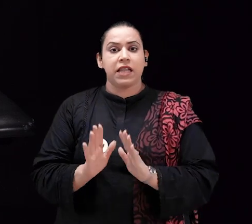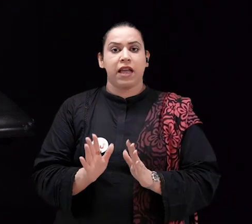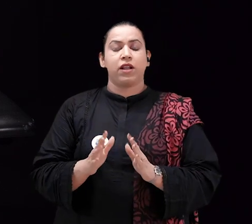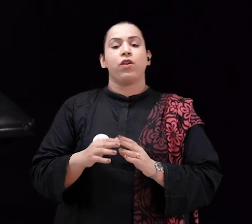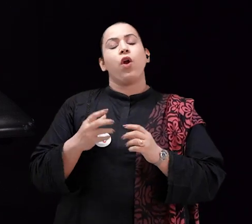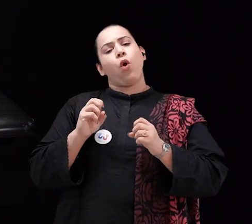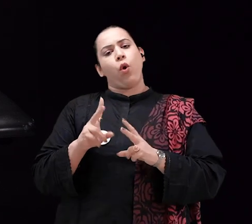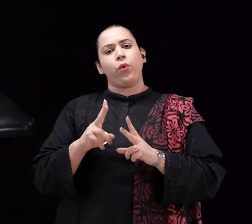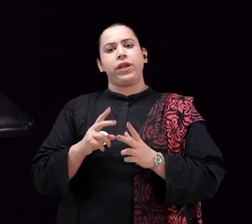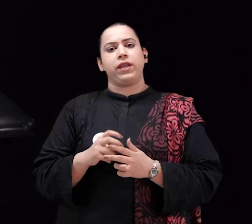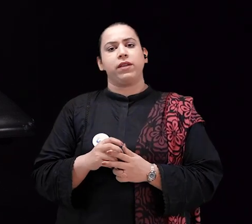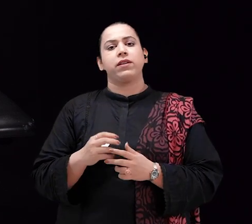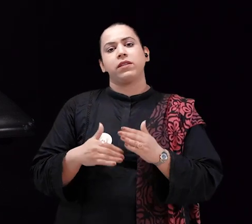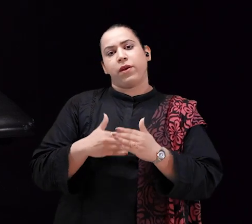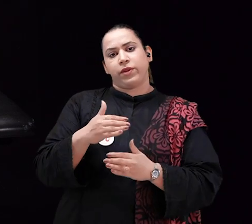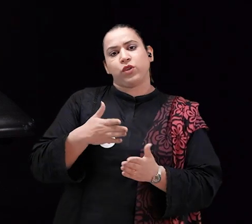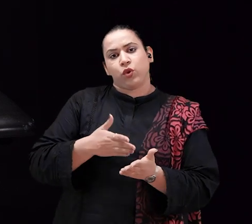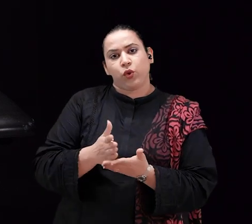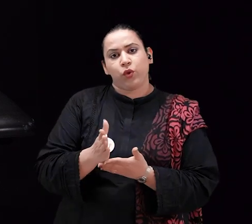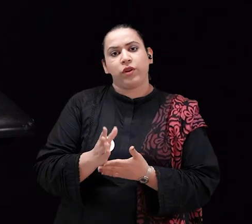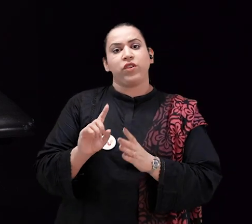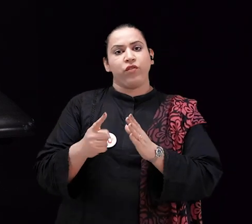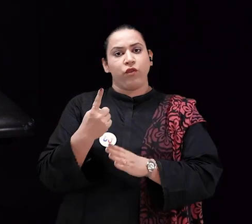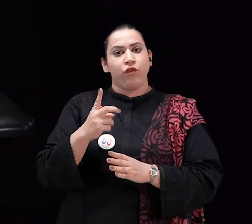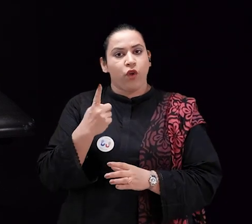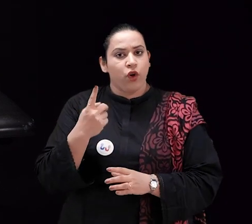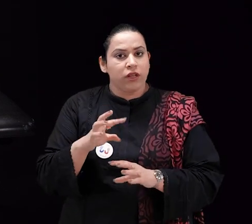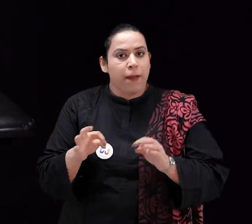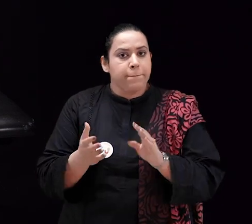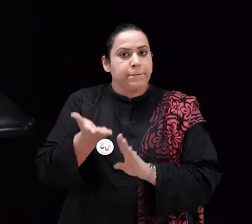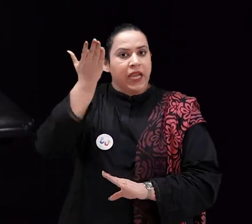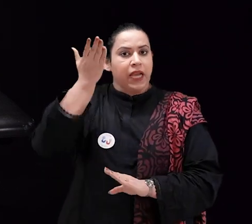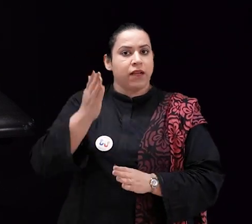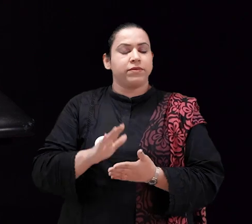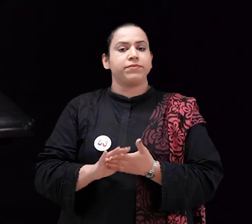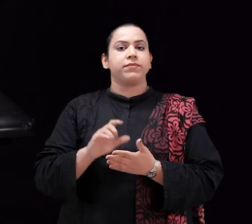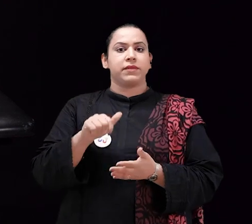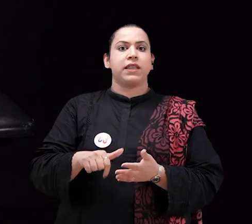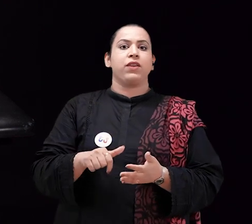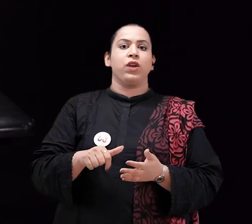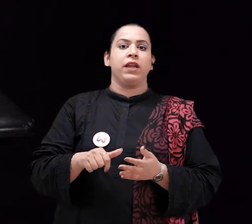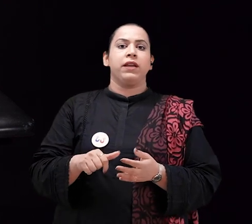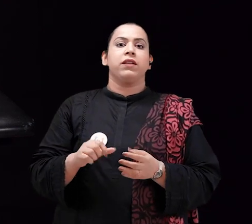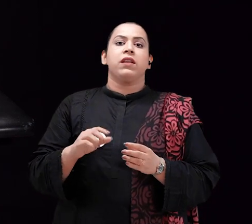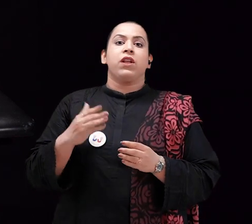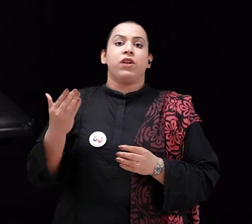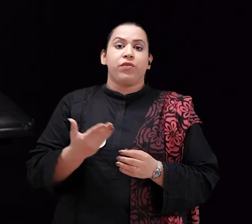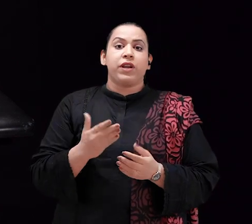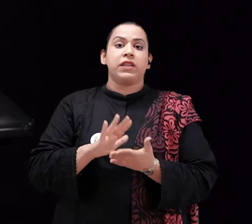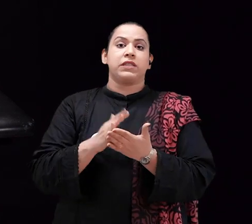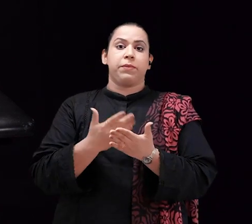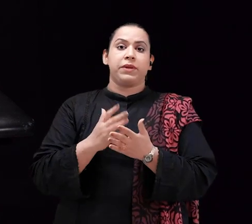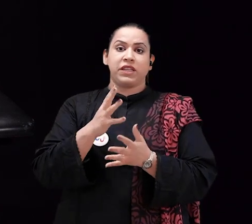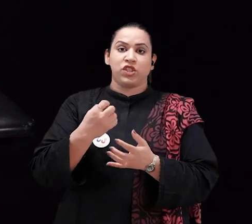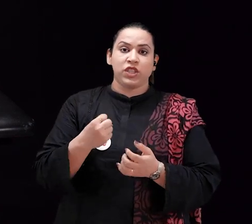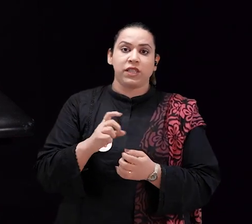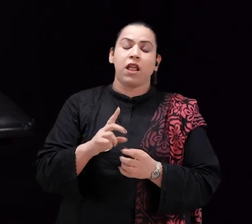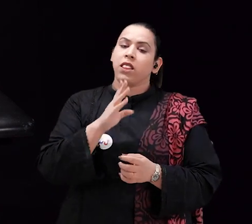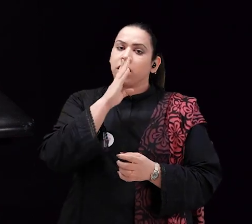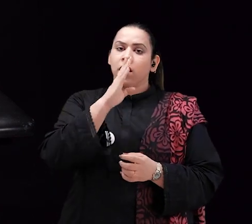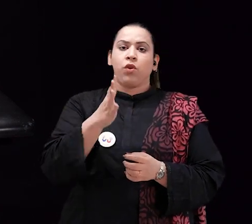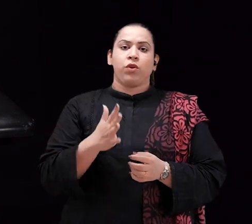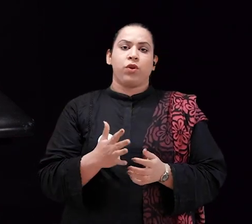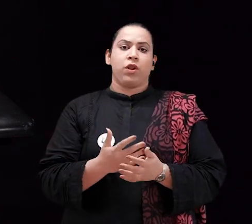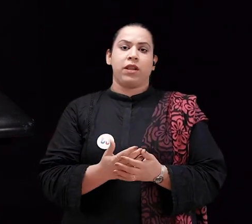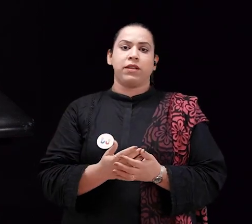got together and we strategized and we thought, okay, now we're going to even go for something bigger. So